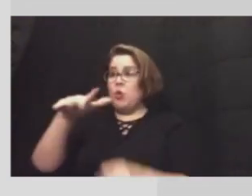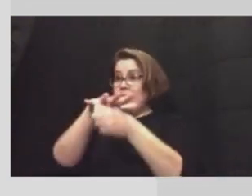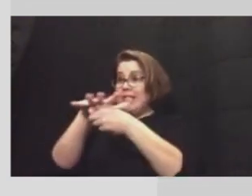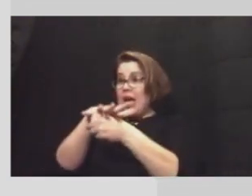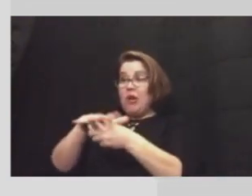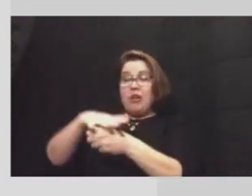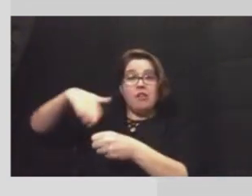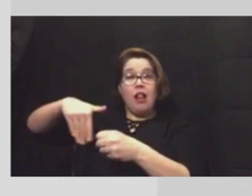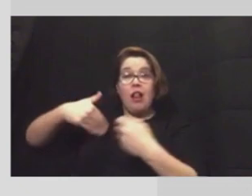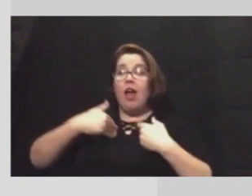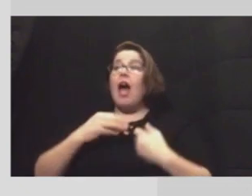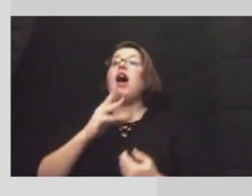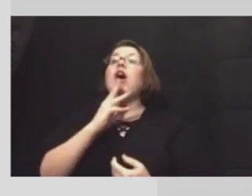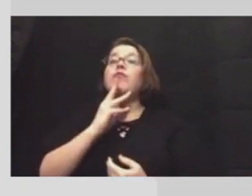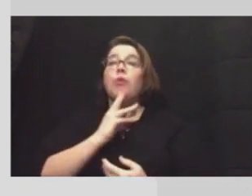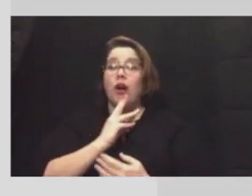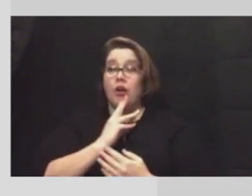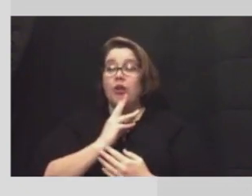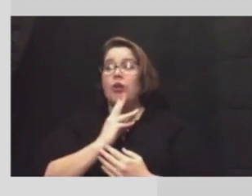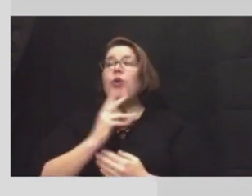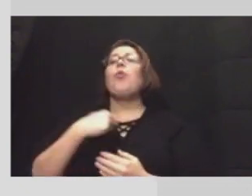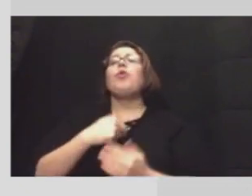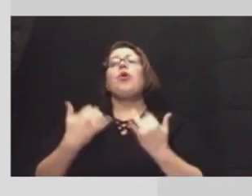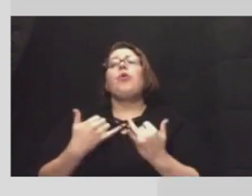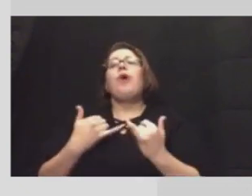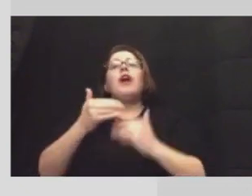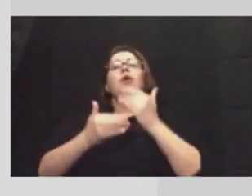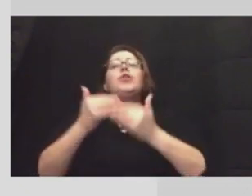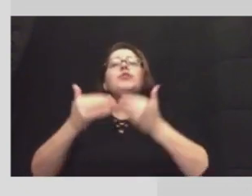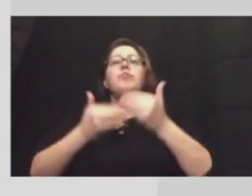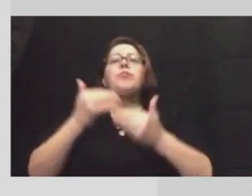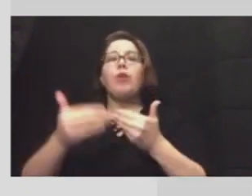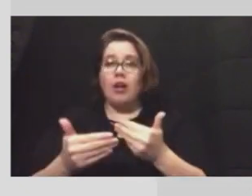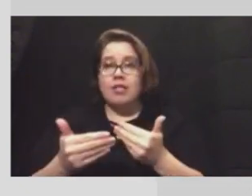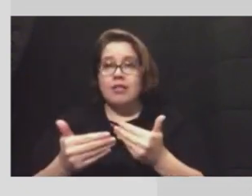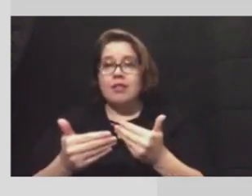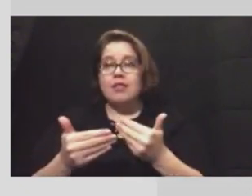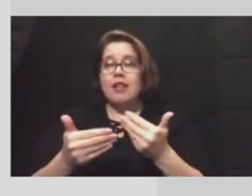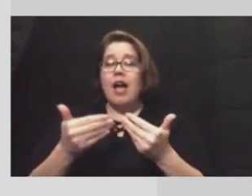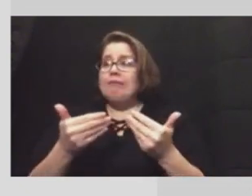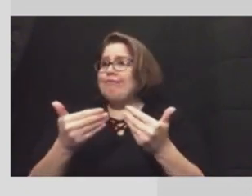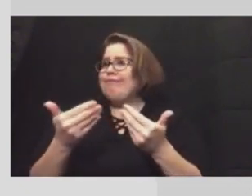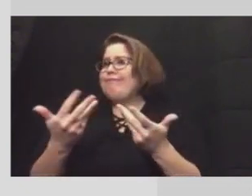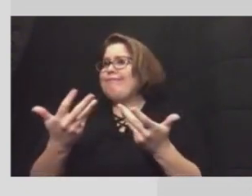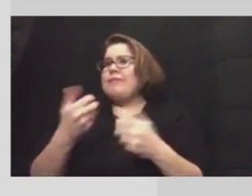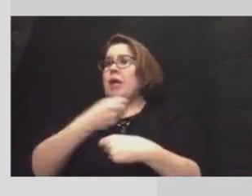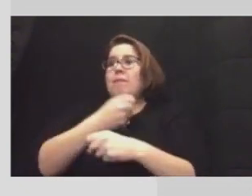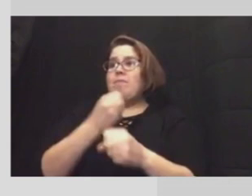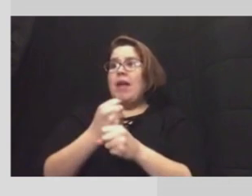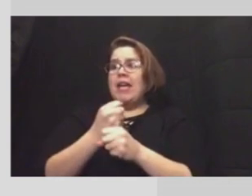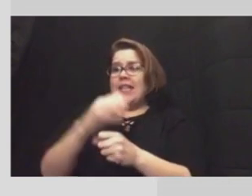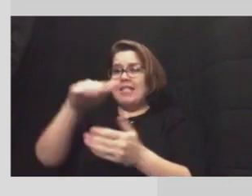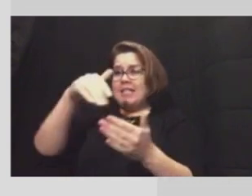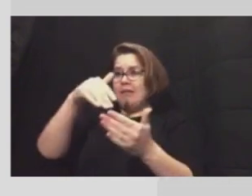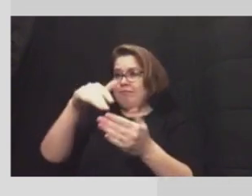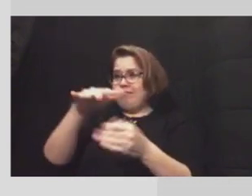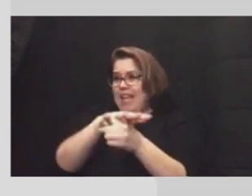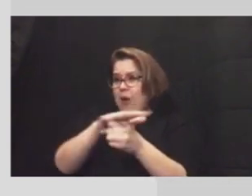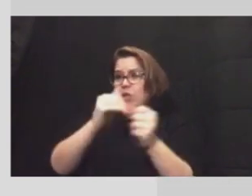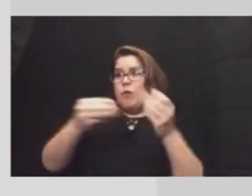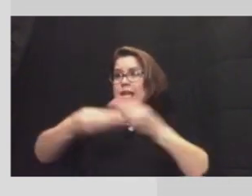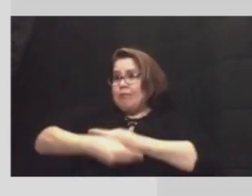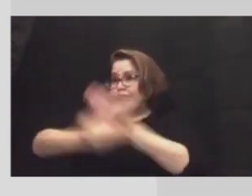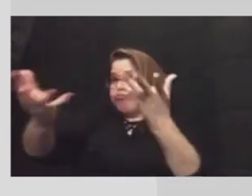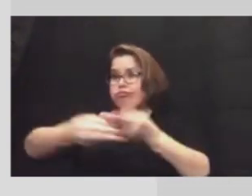don't have water, we are in the process of creating some distribution centers where we will be able to